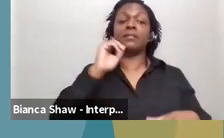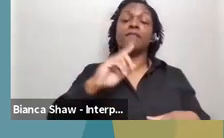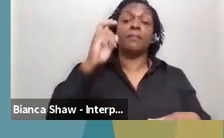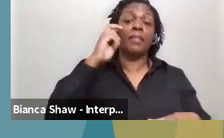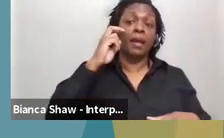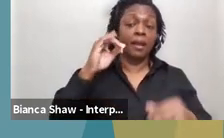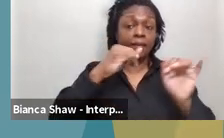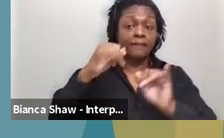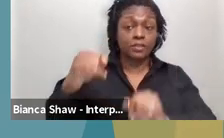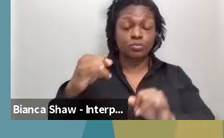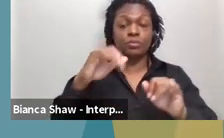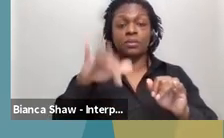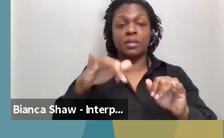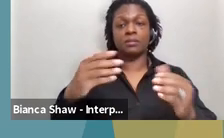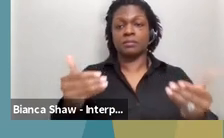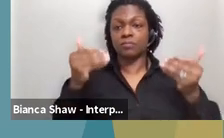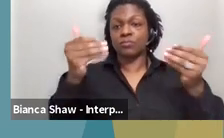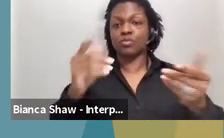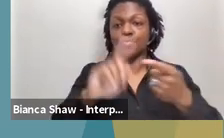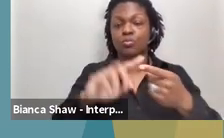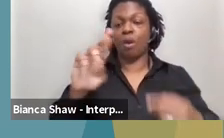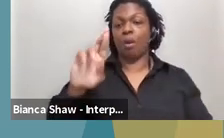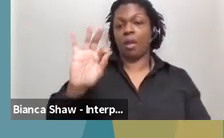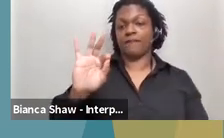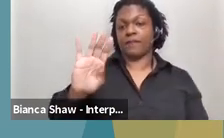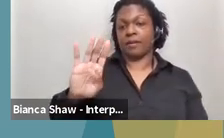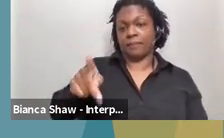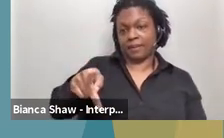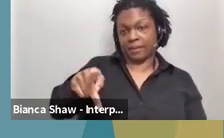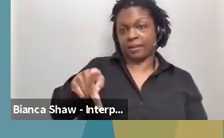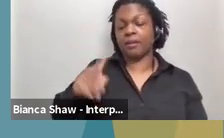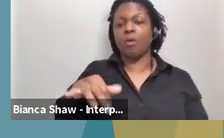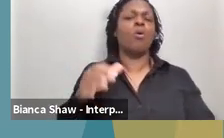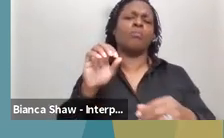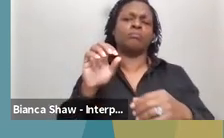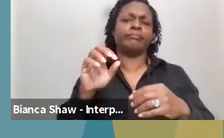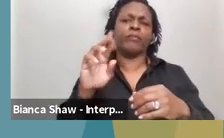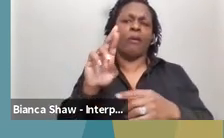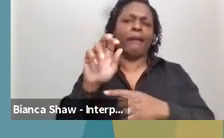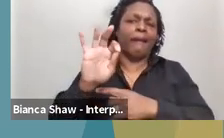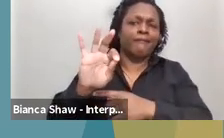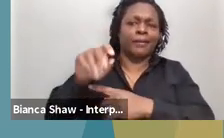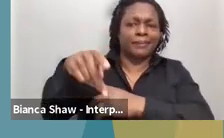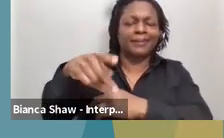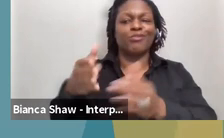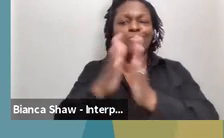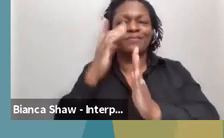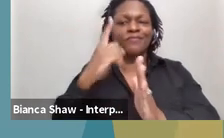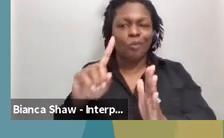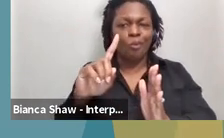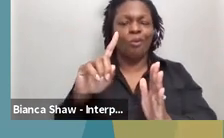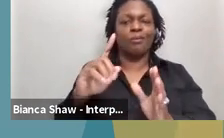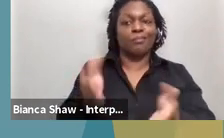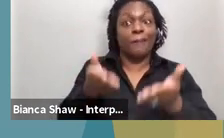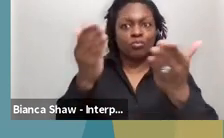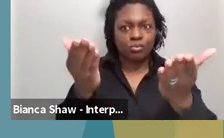is moving to, uh, an RFP or request for a proposal. So, that program, uh, is now going into competitive